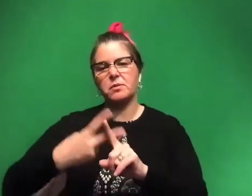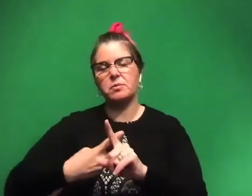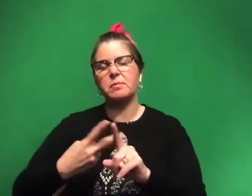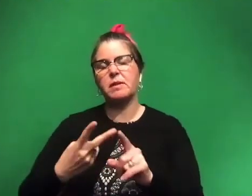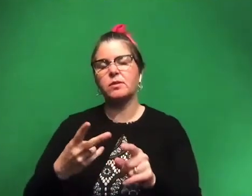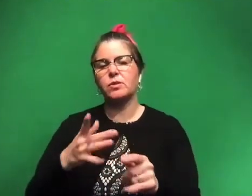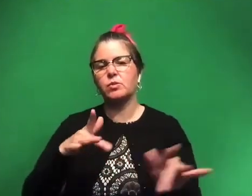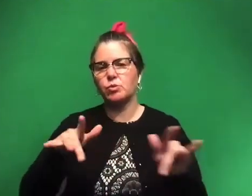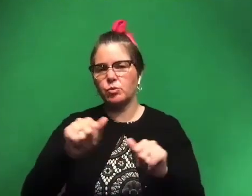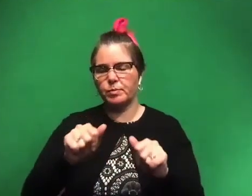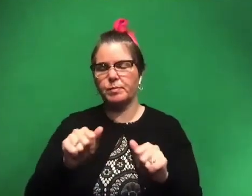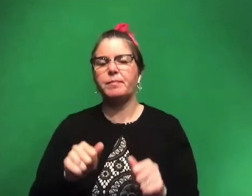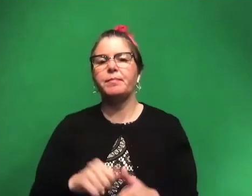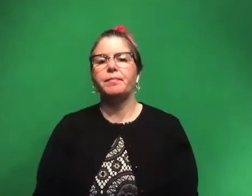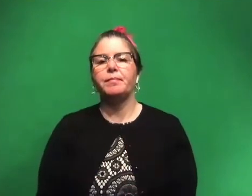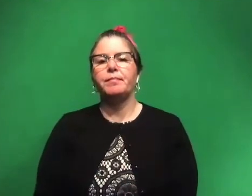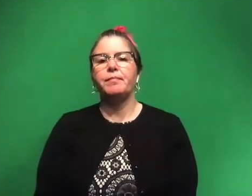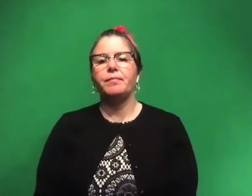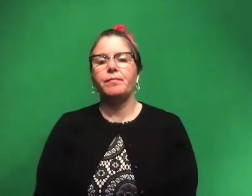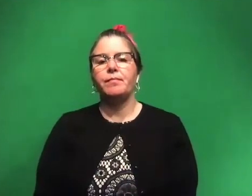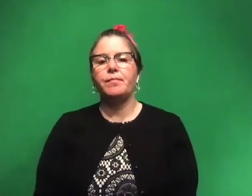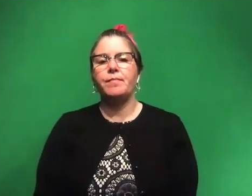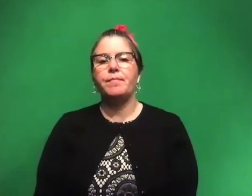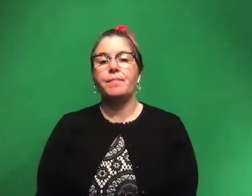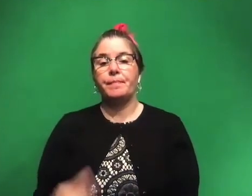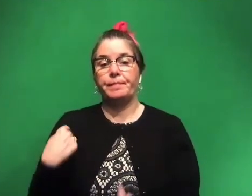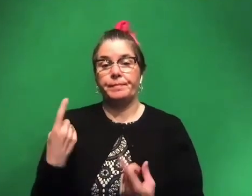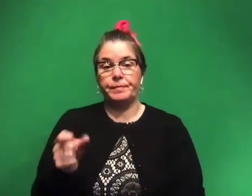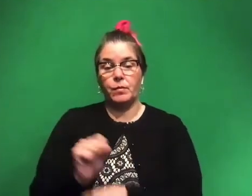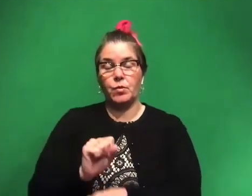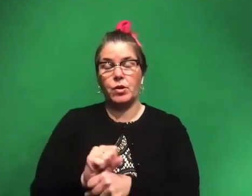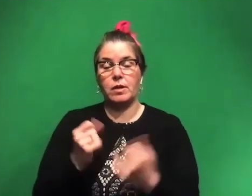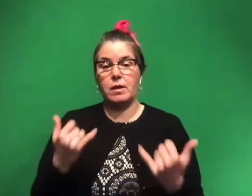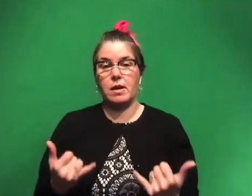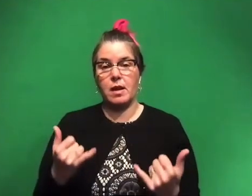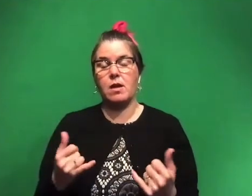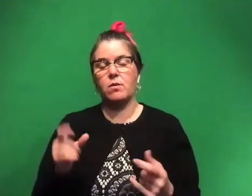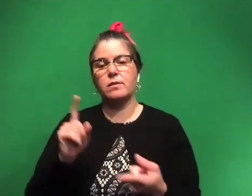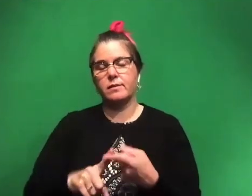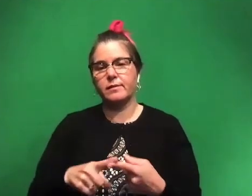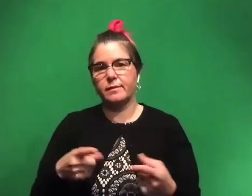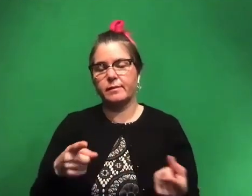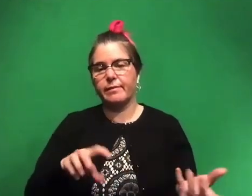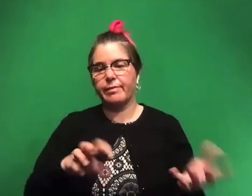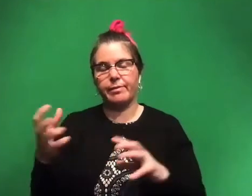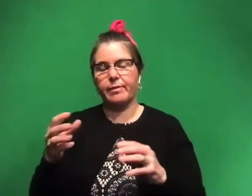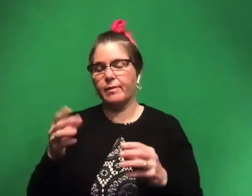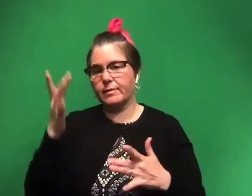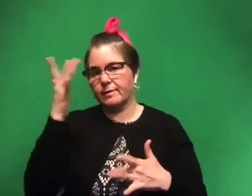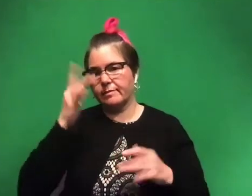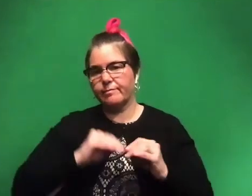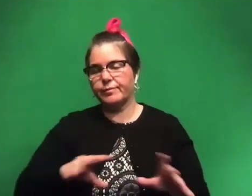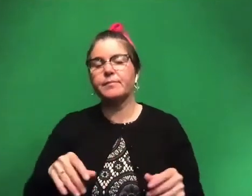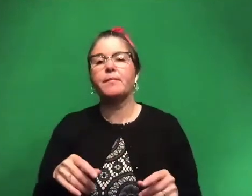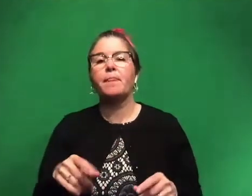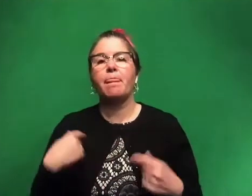clear out that, that jacket. The one that I've been working on up until this pandemic, I mean, that thing has been worked on for